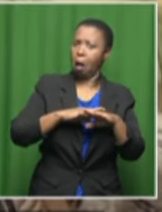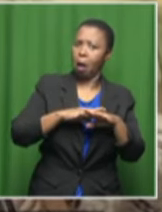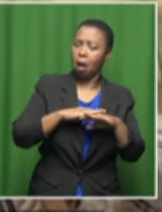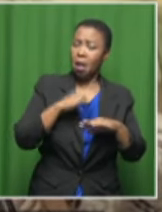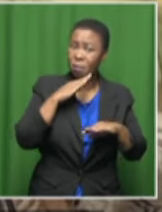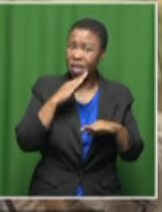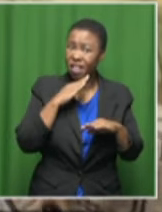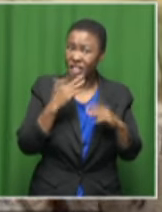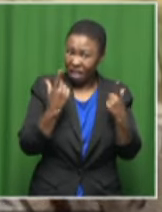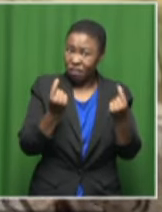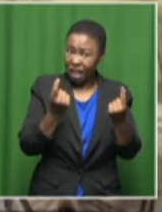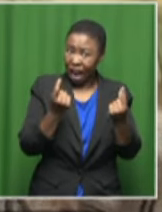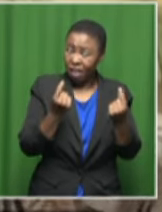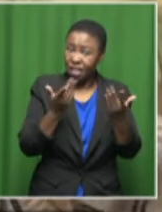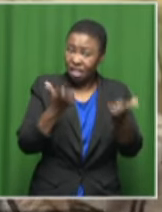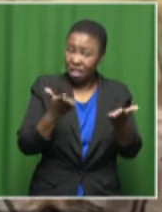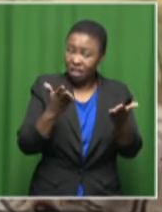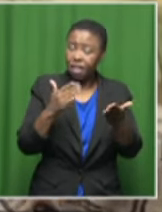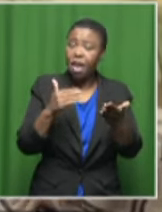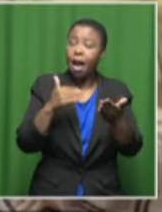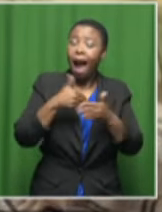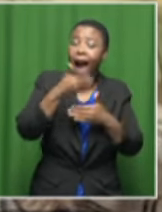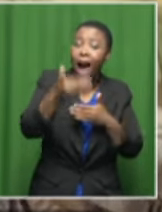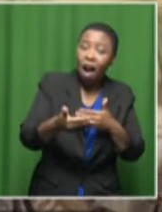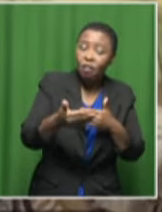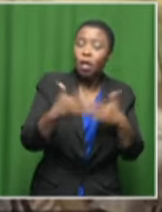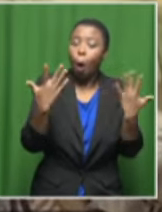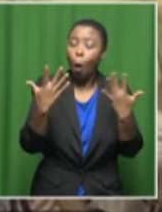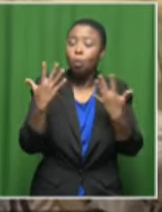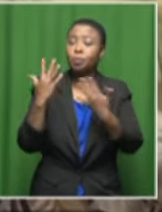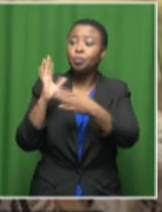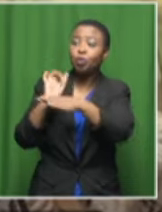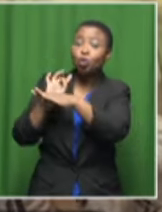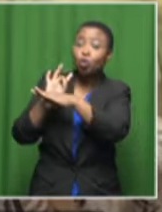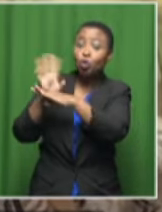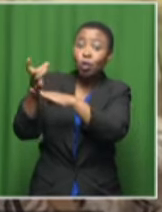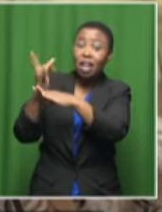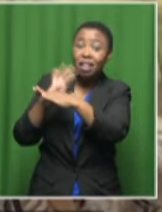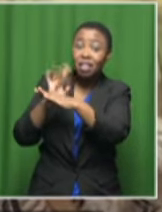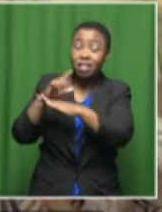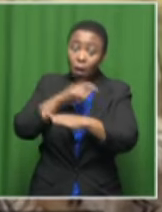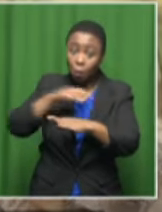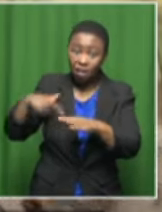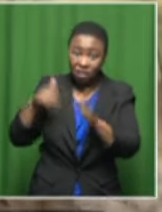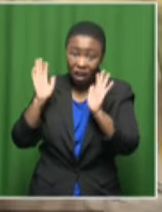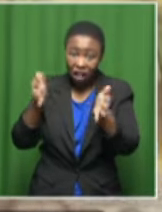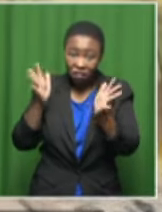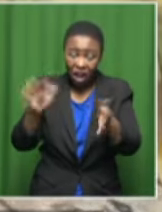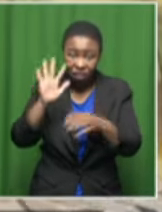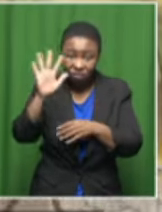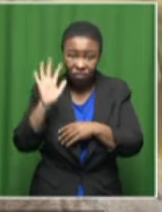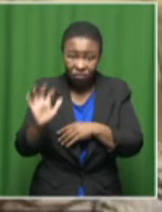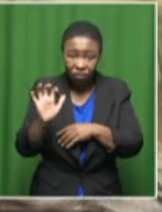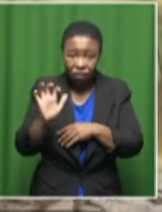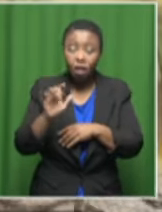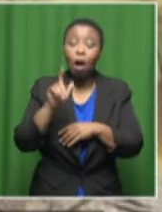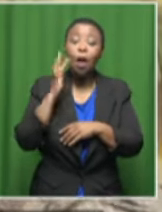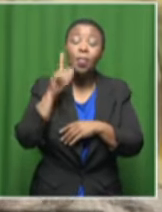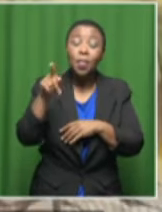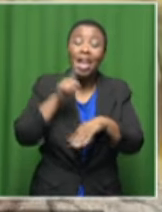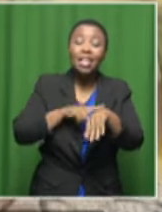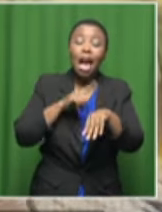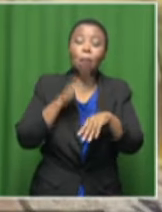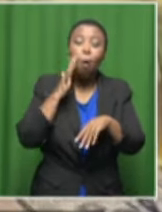this after or in consultation with the president of the country, where the time was President Mbeki?